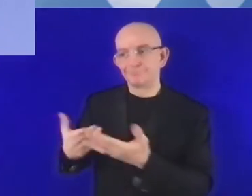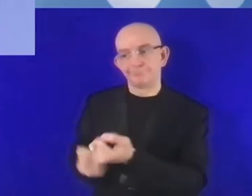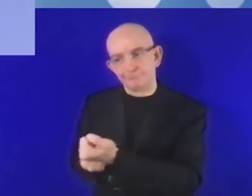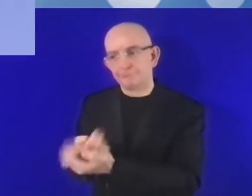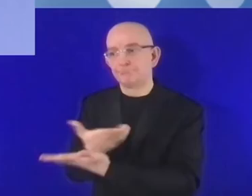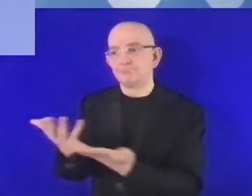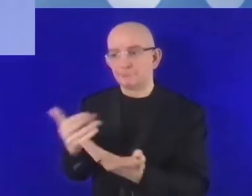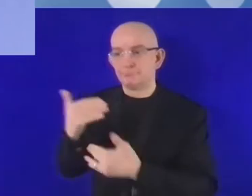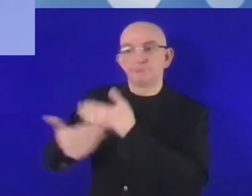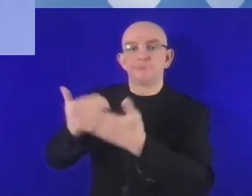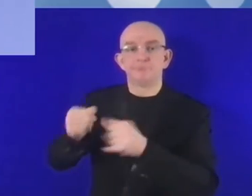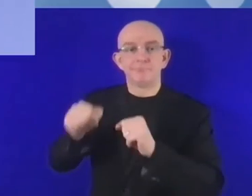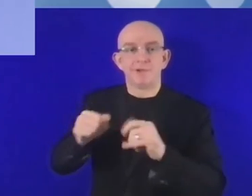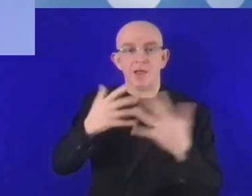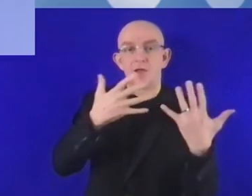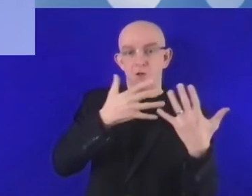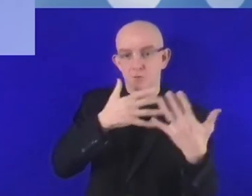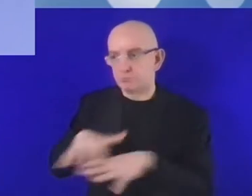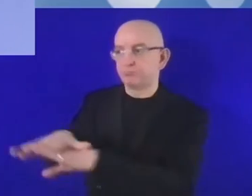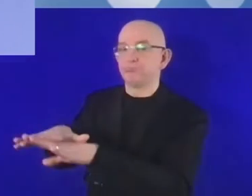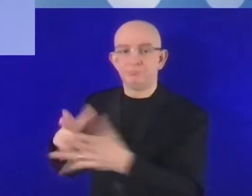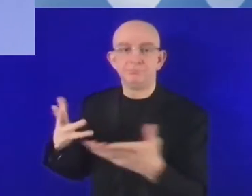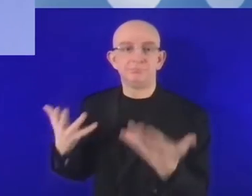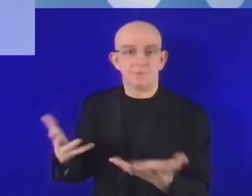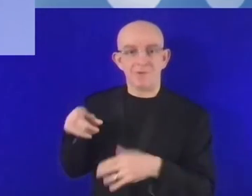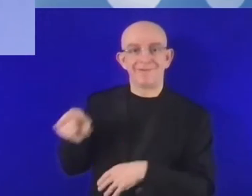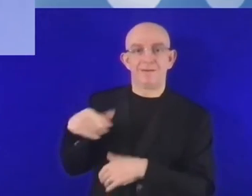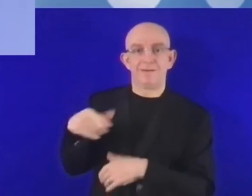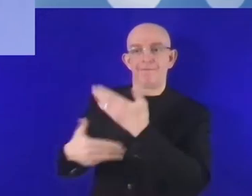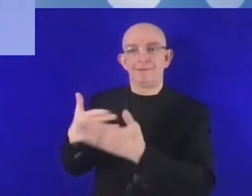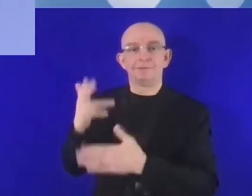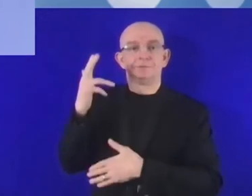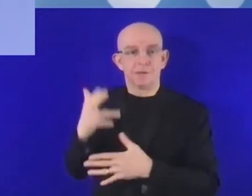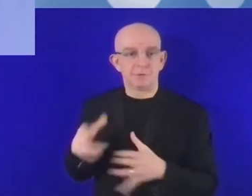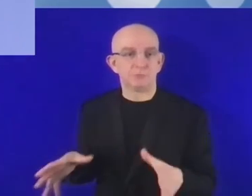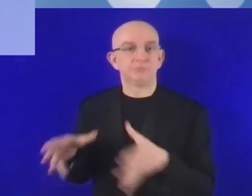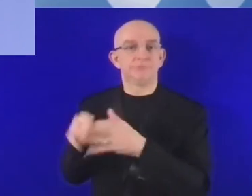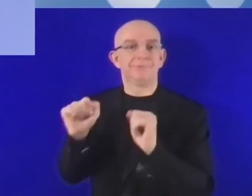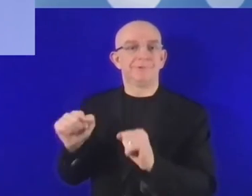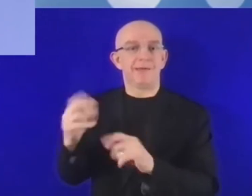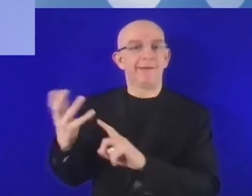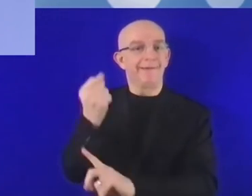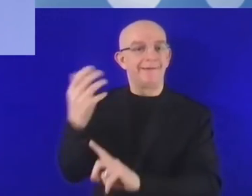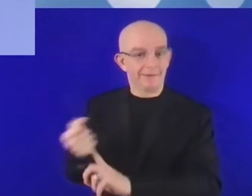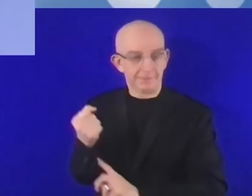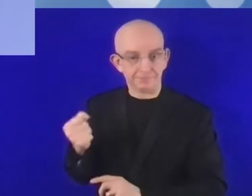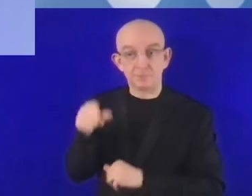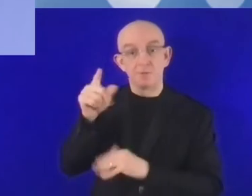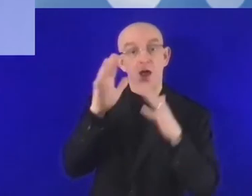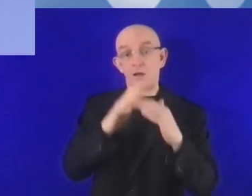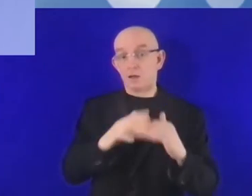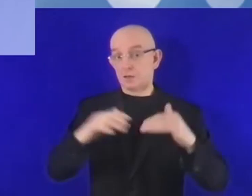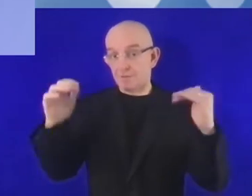partners and private sectors are also expected to establish a system which positively